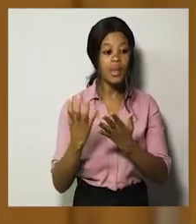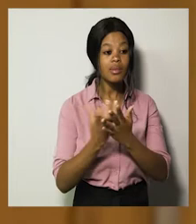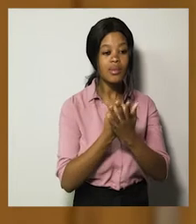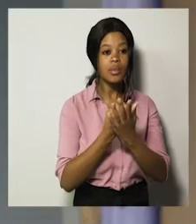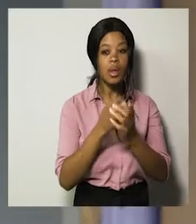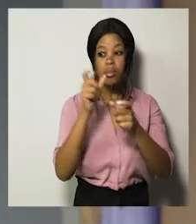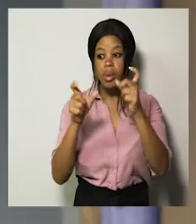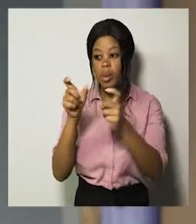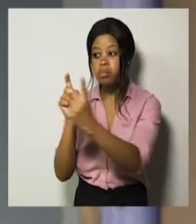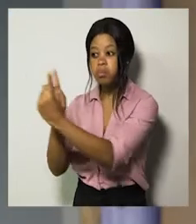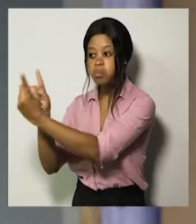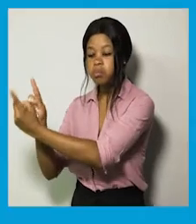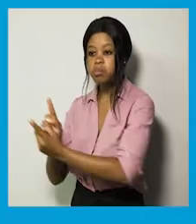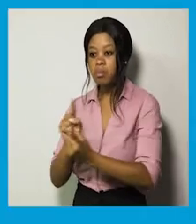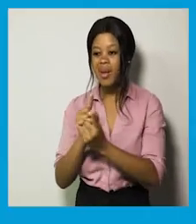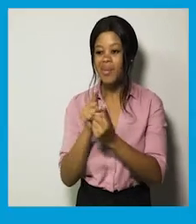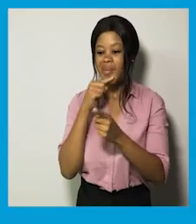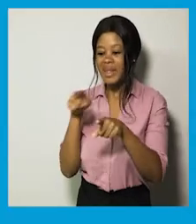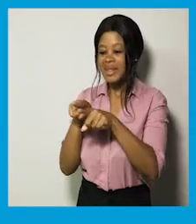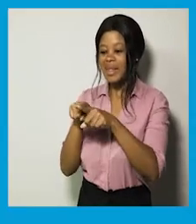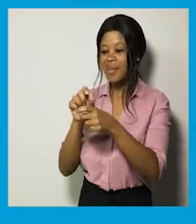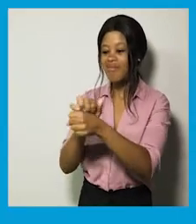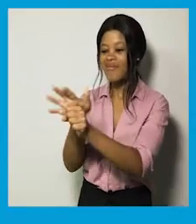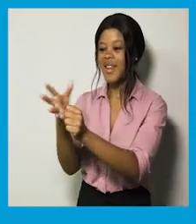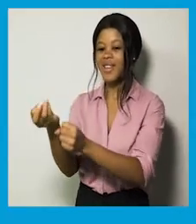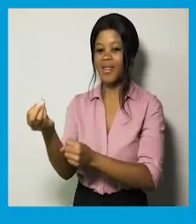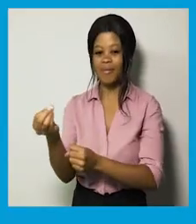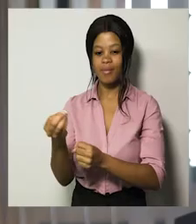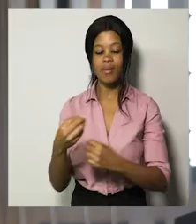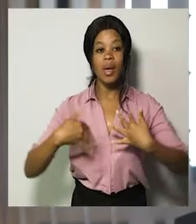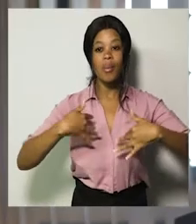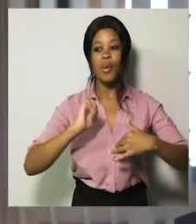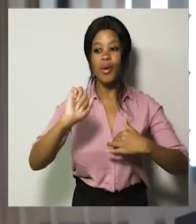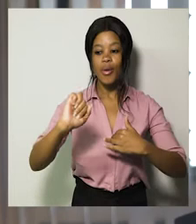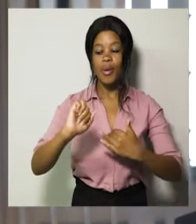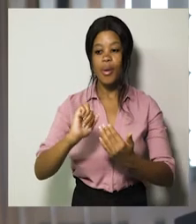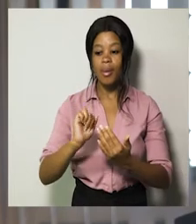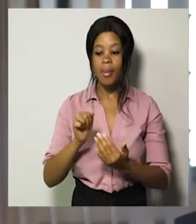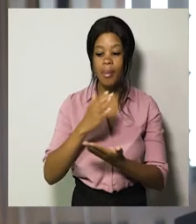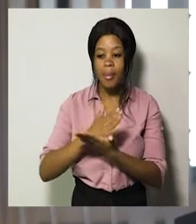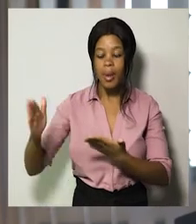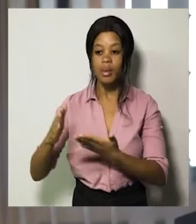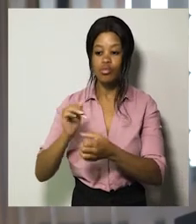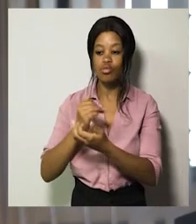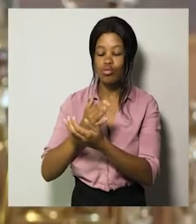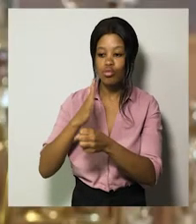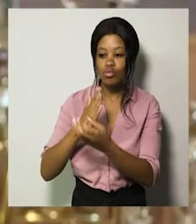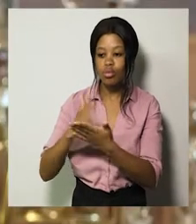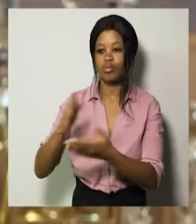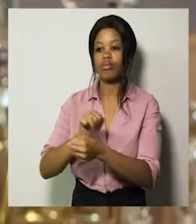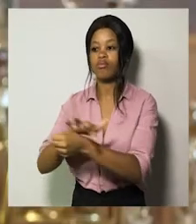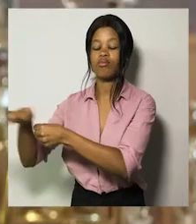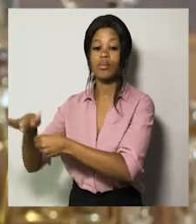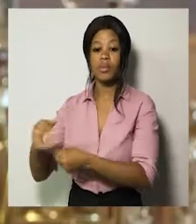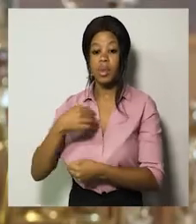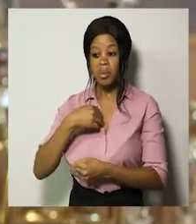as being COVID positive are we being responsible citizens of the country or do